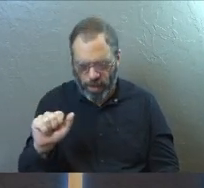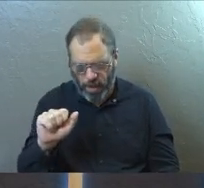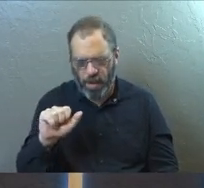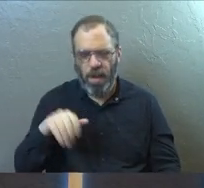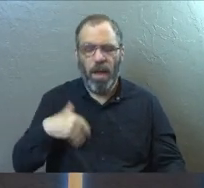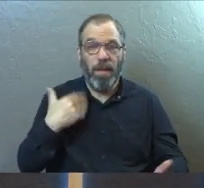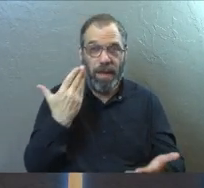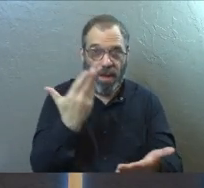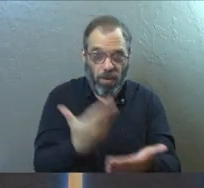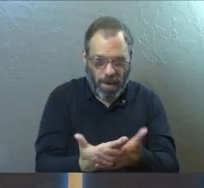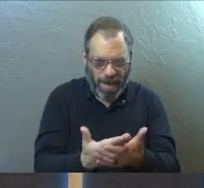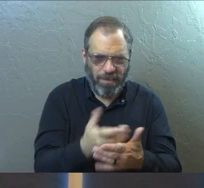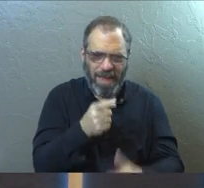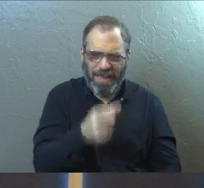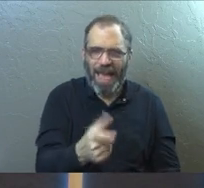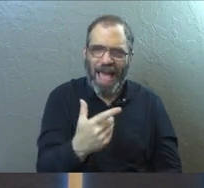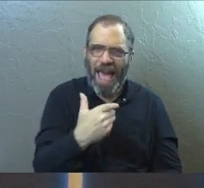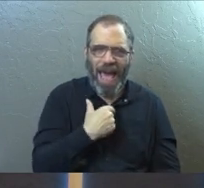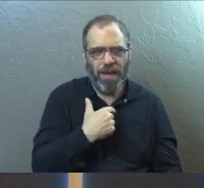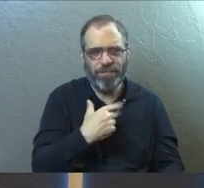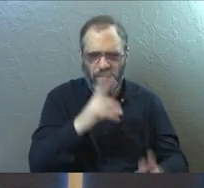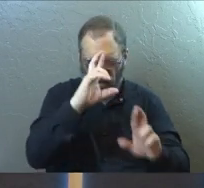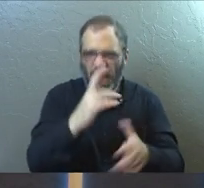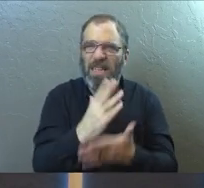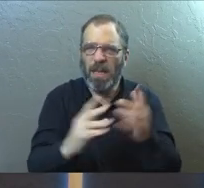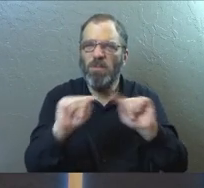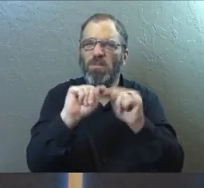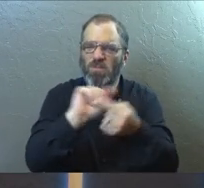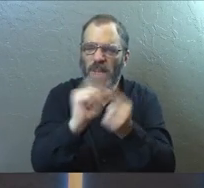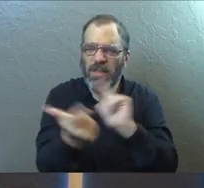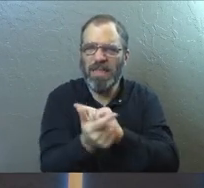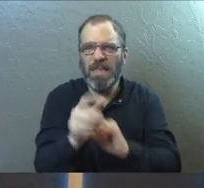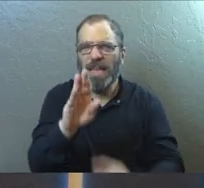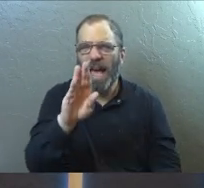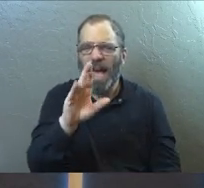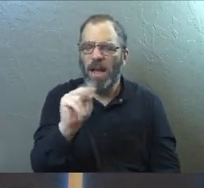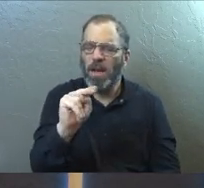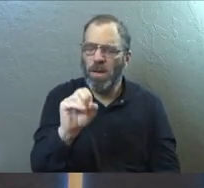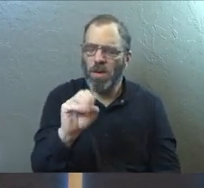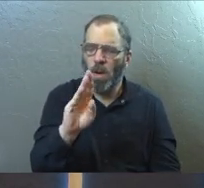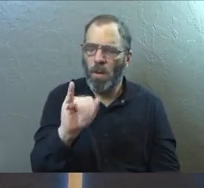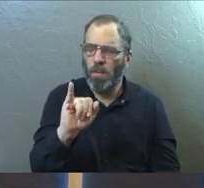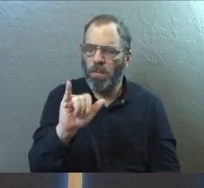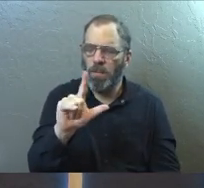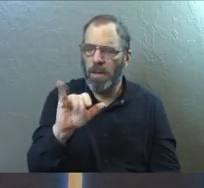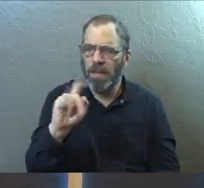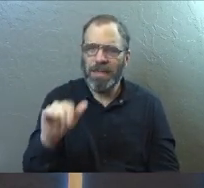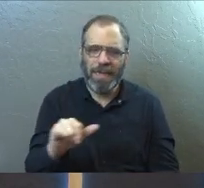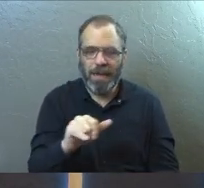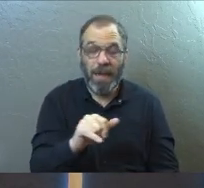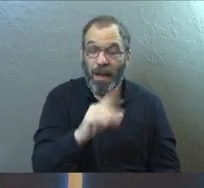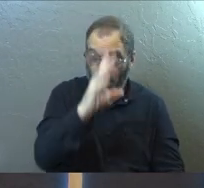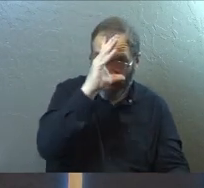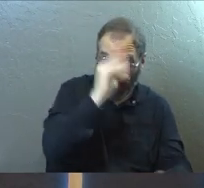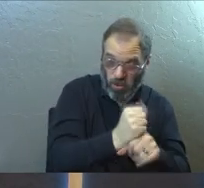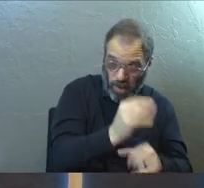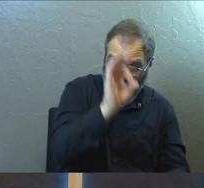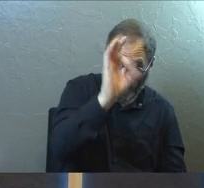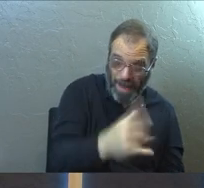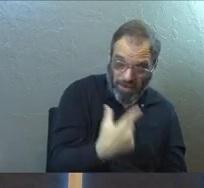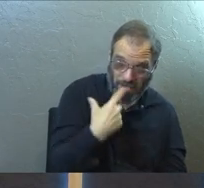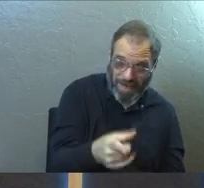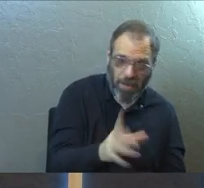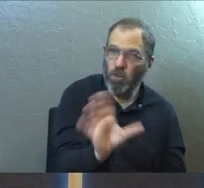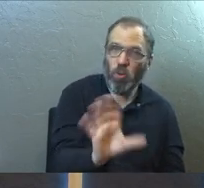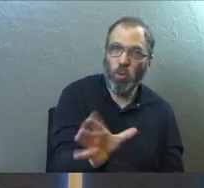And they had a certain nobility to them, some of your translations say. That they didn't just trust what pastors told them just because a